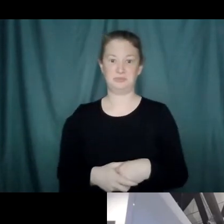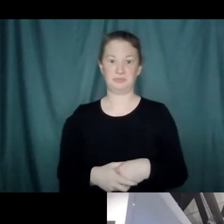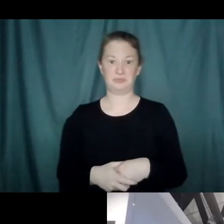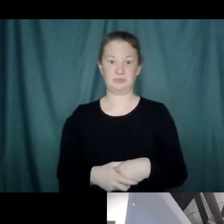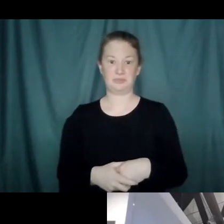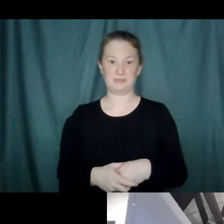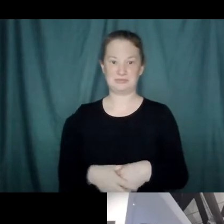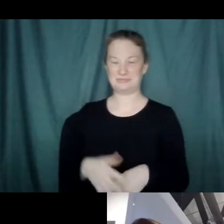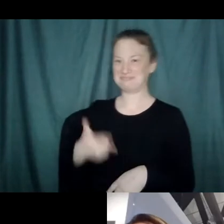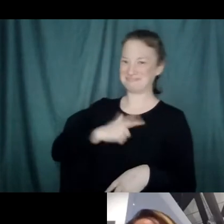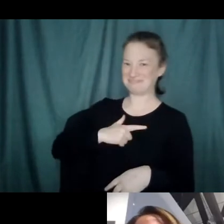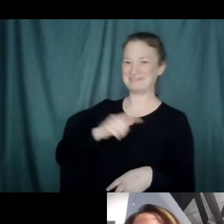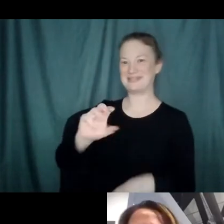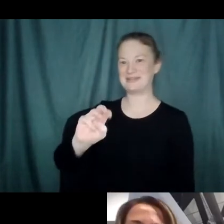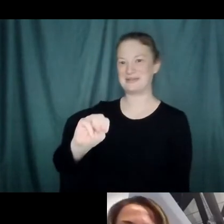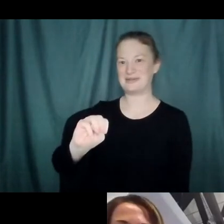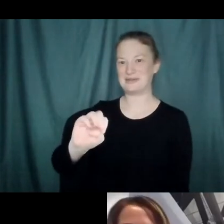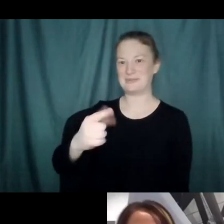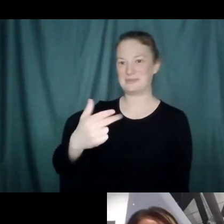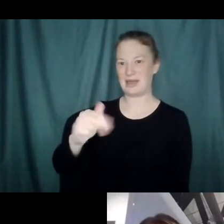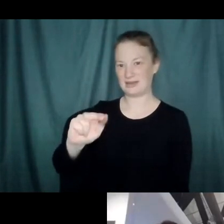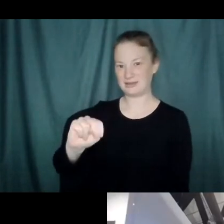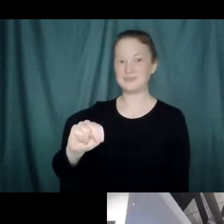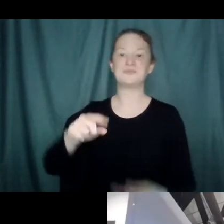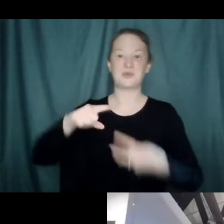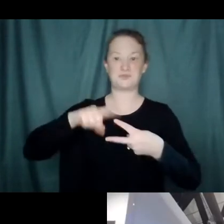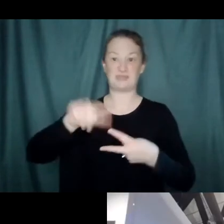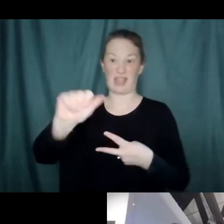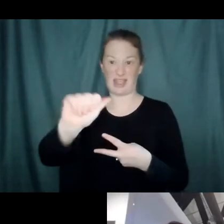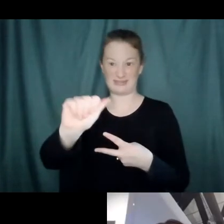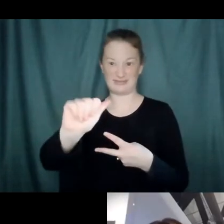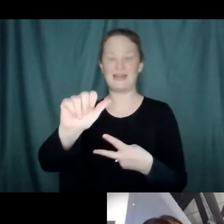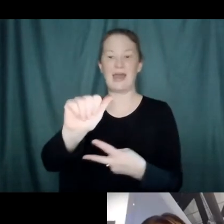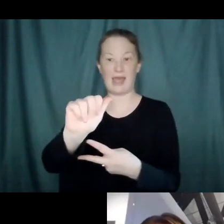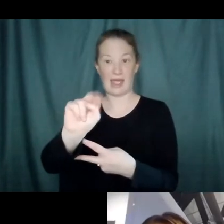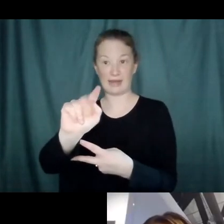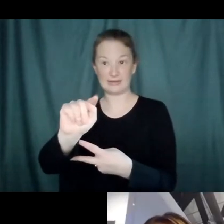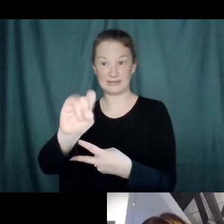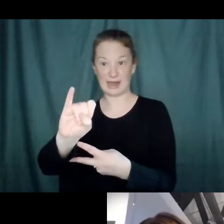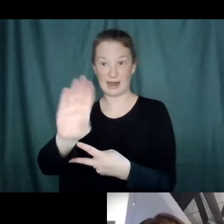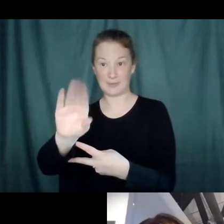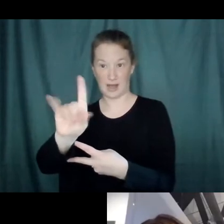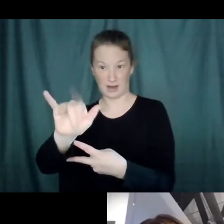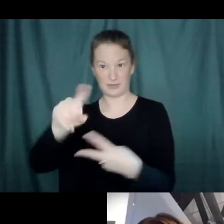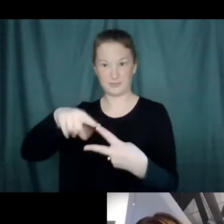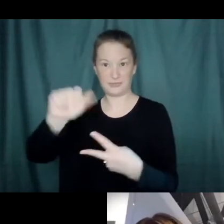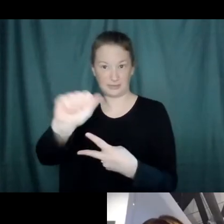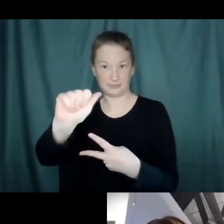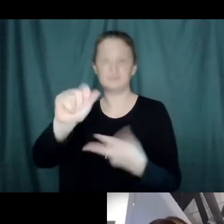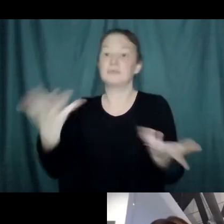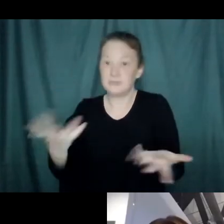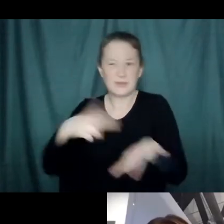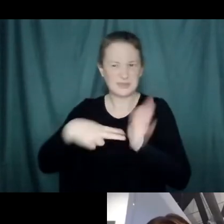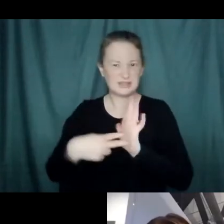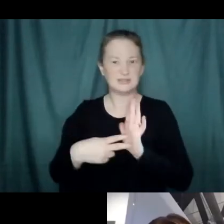Yeah, sure. So an antibody, if we can start with that, because it'll lead nicely into what a vaccine is, is basically a